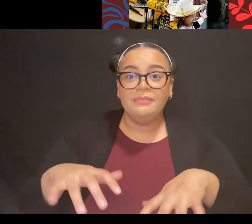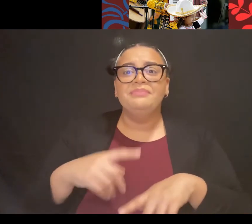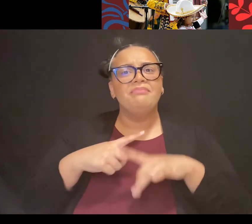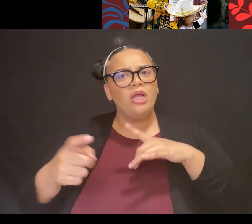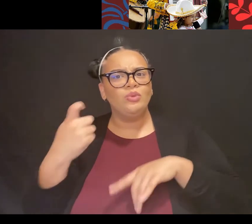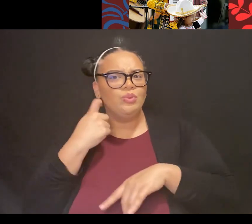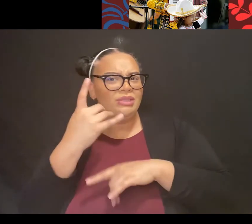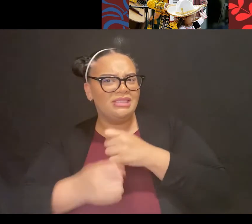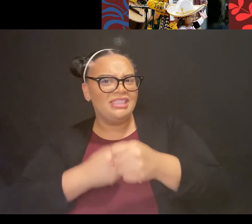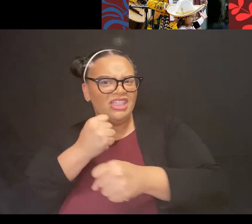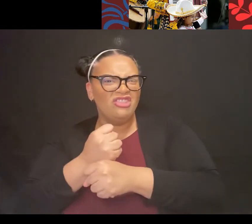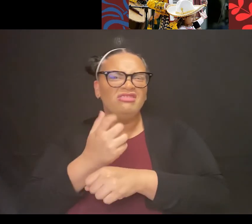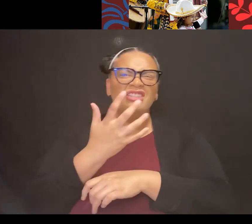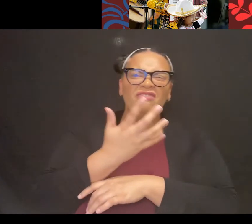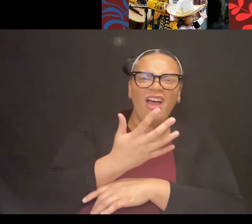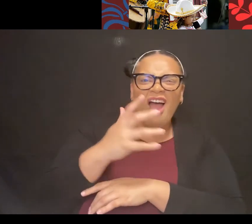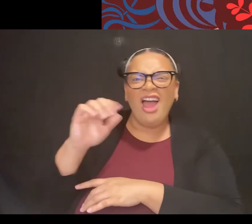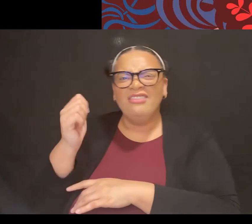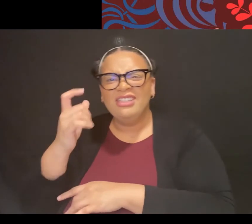even before COVID.